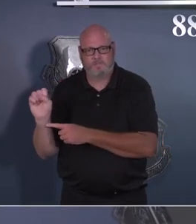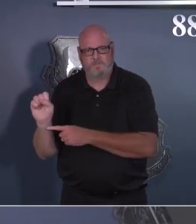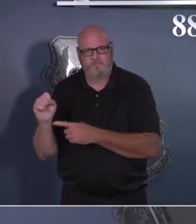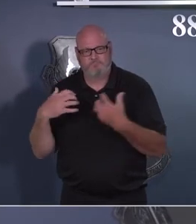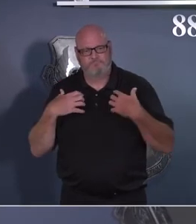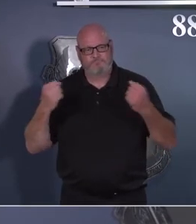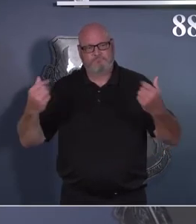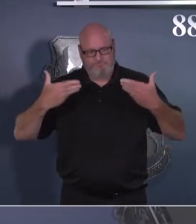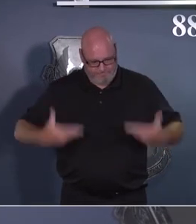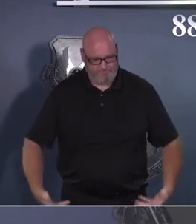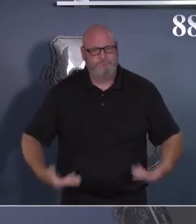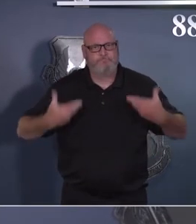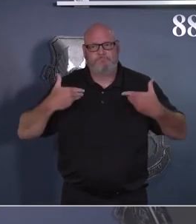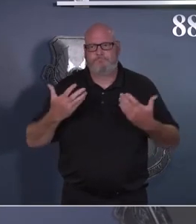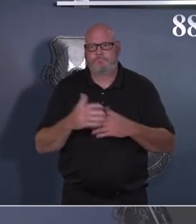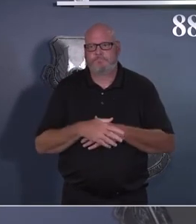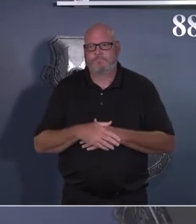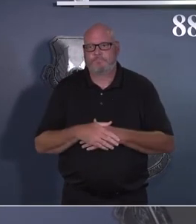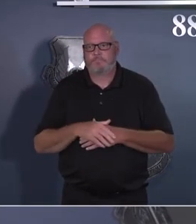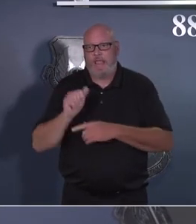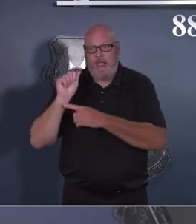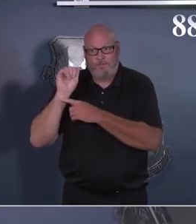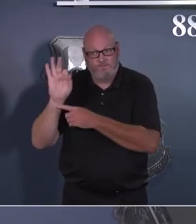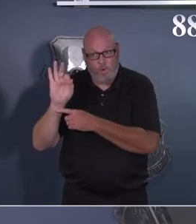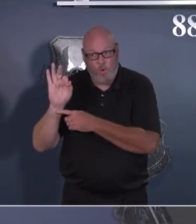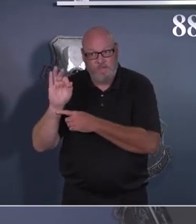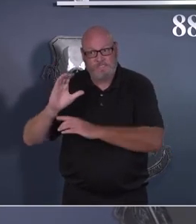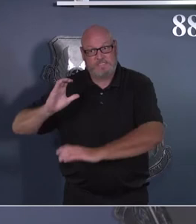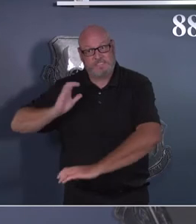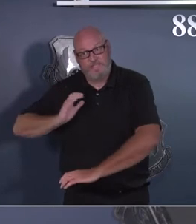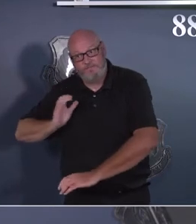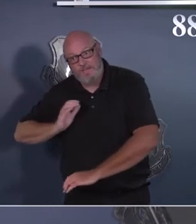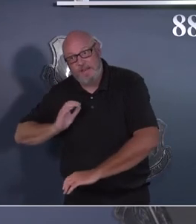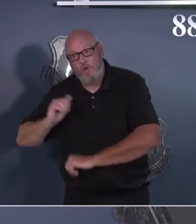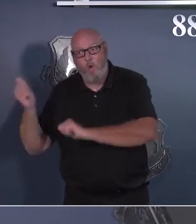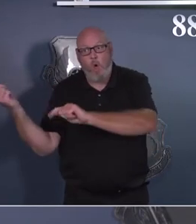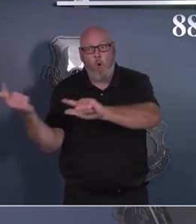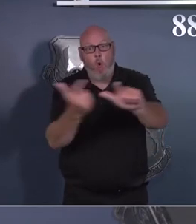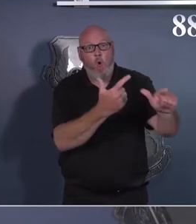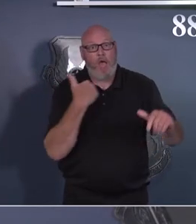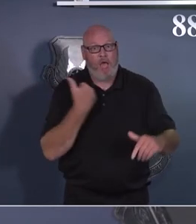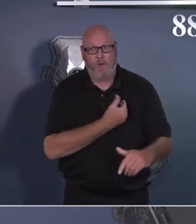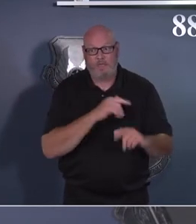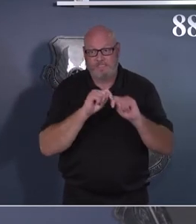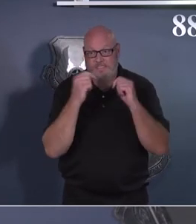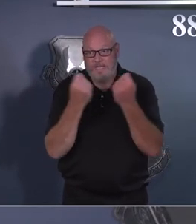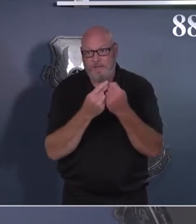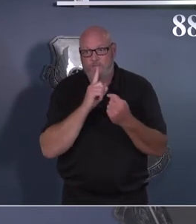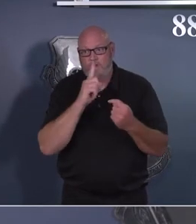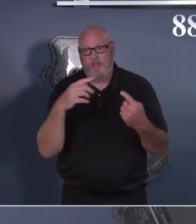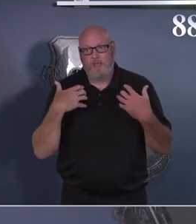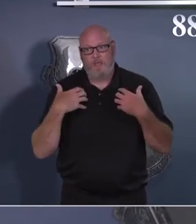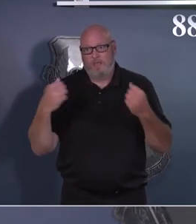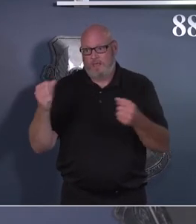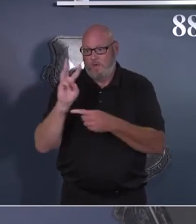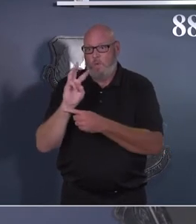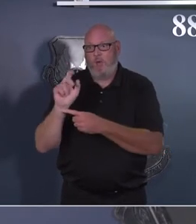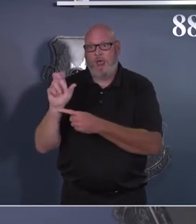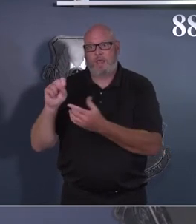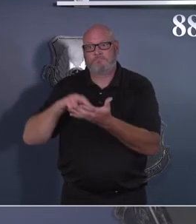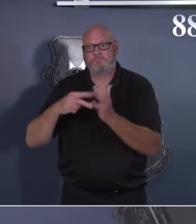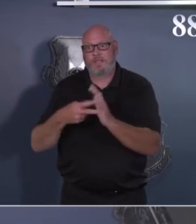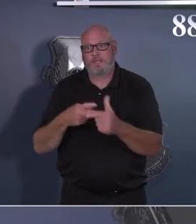airmen, for our Air Force teammates, for all of you, can really be broken down into four domains. Your physical, your mental,